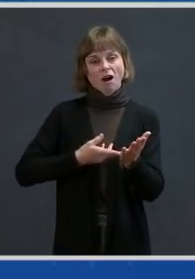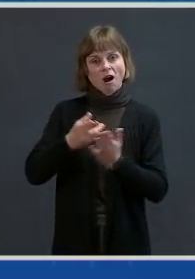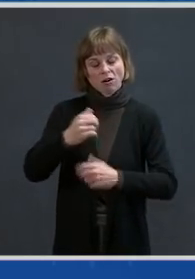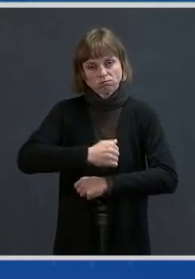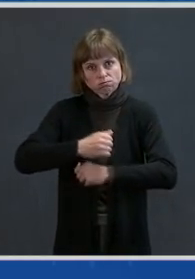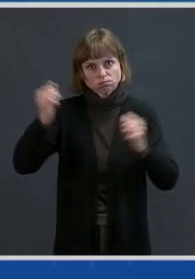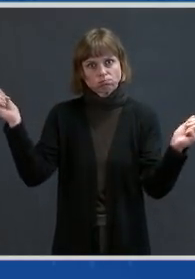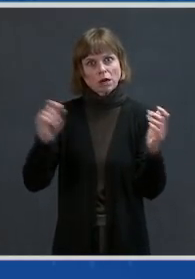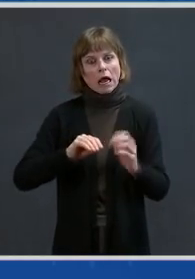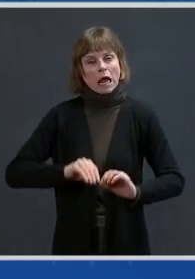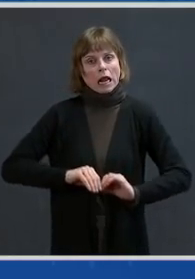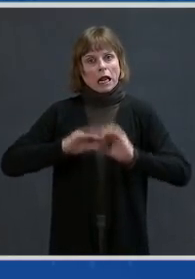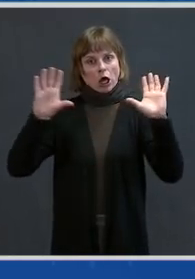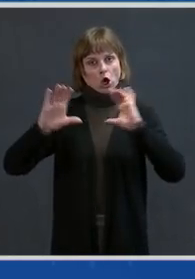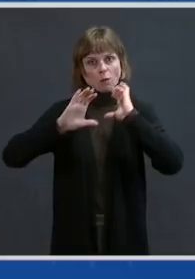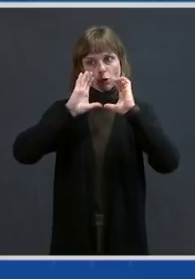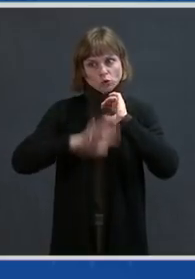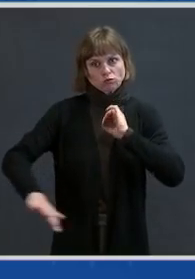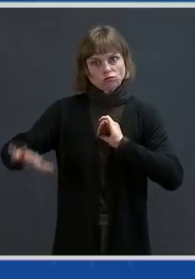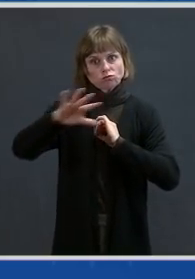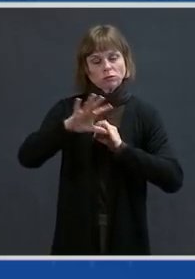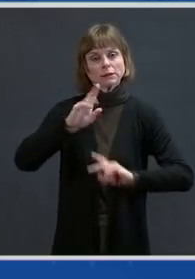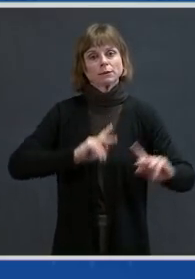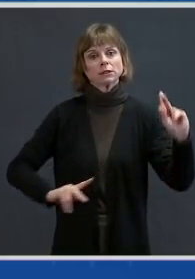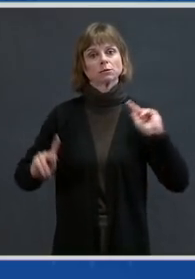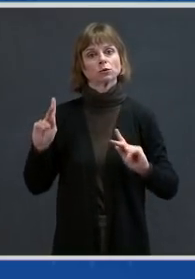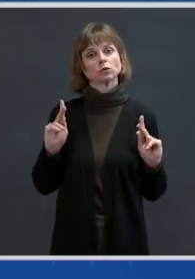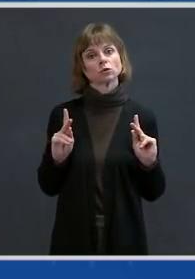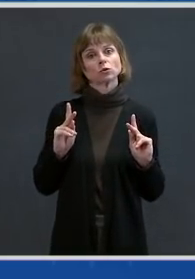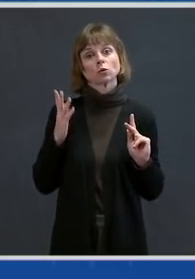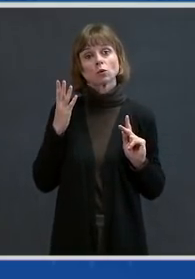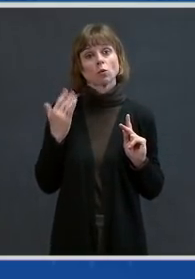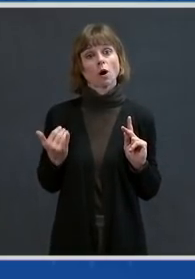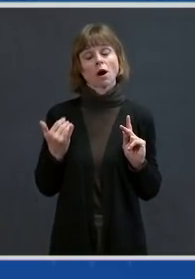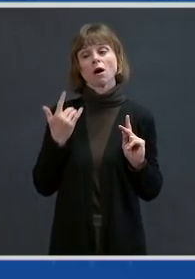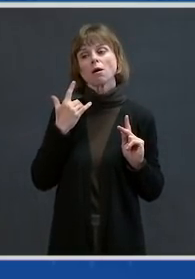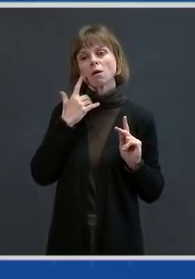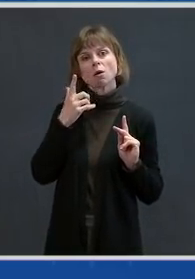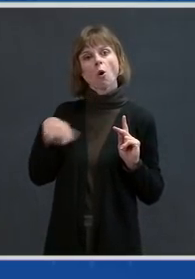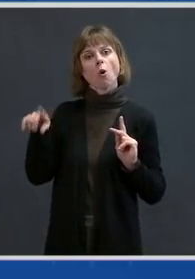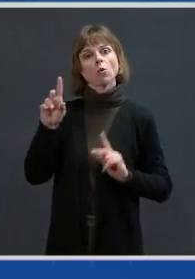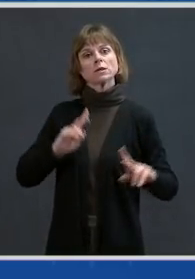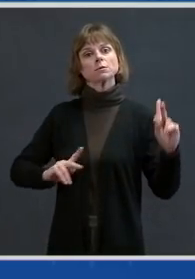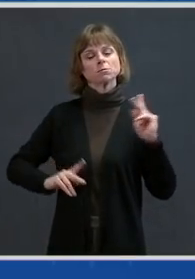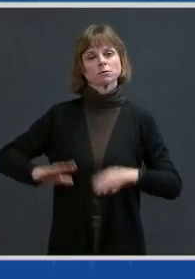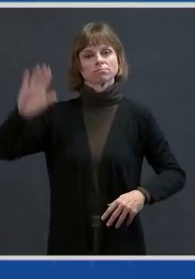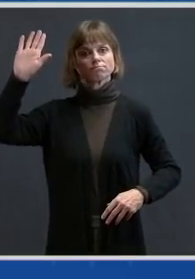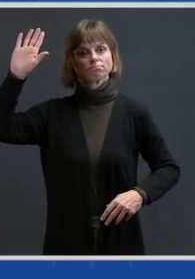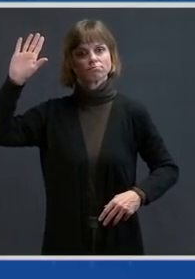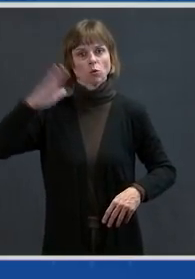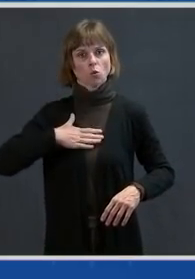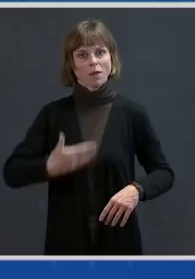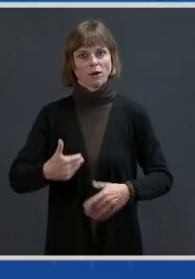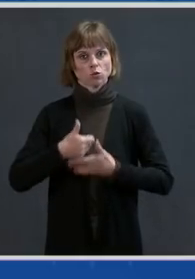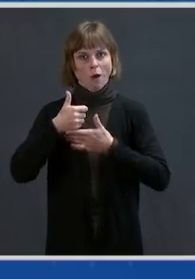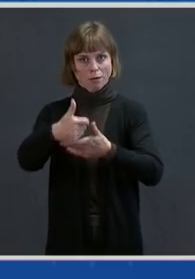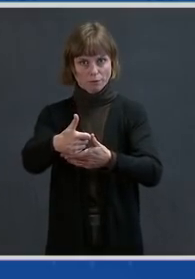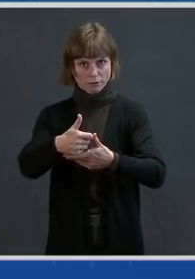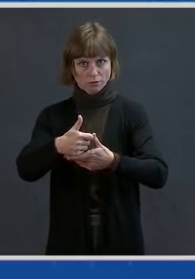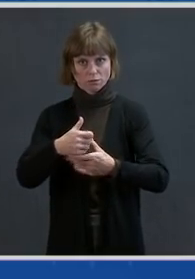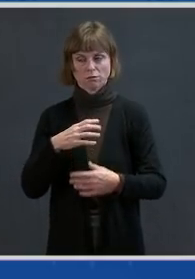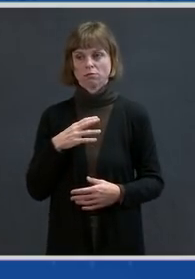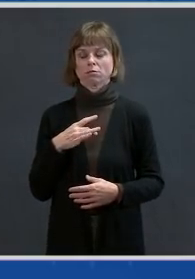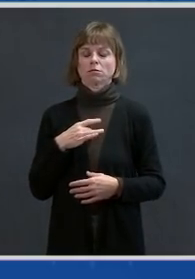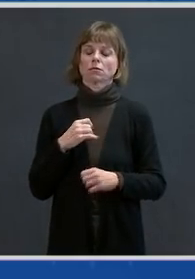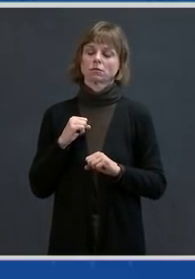about the challenges we face are all of the people who raised their hands and offered to help. Since the President's